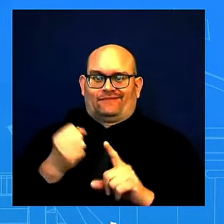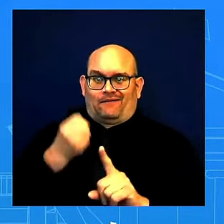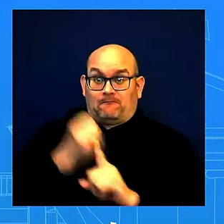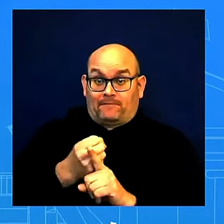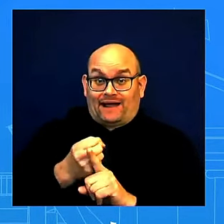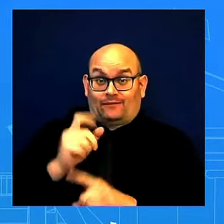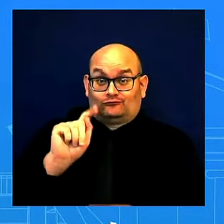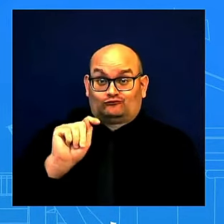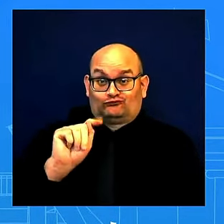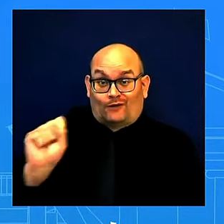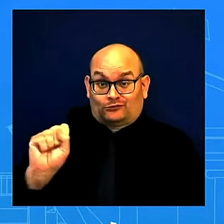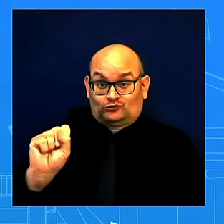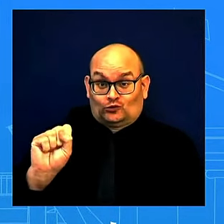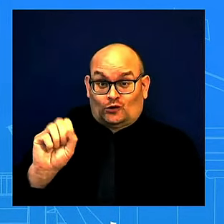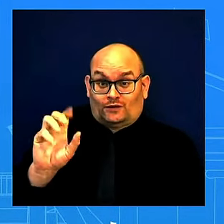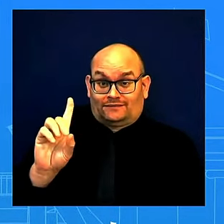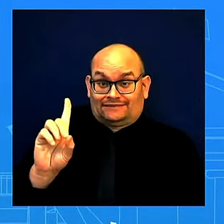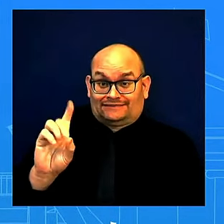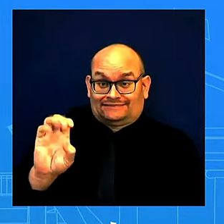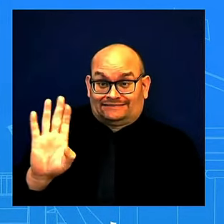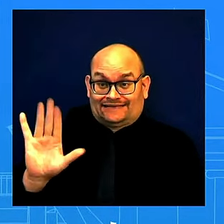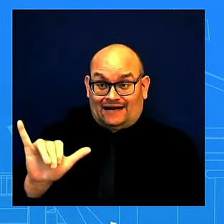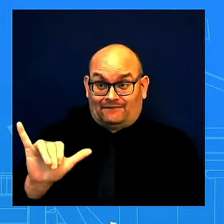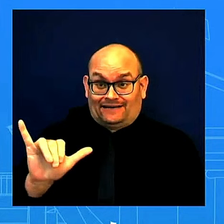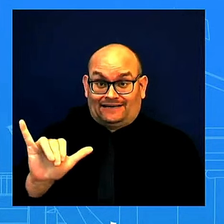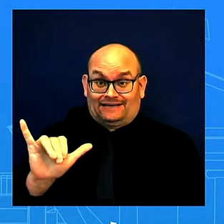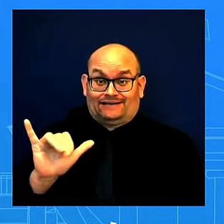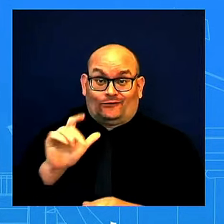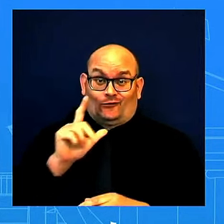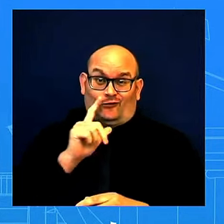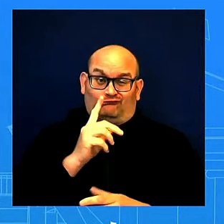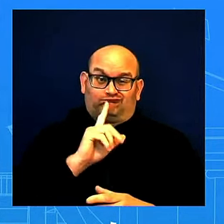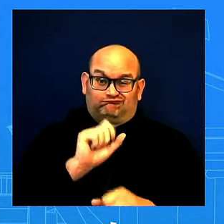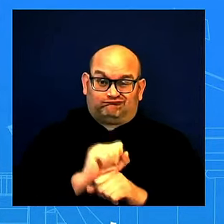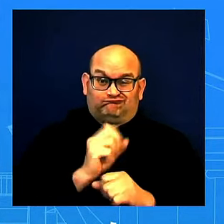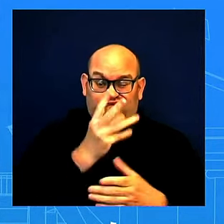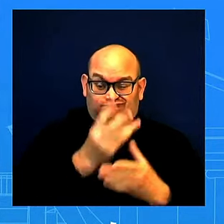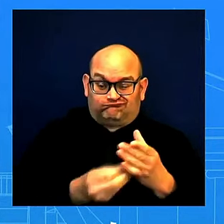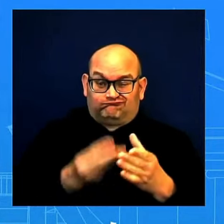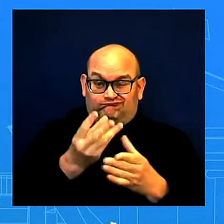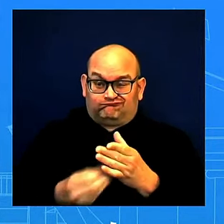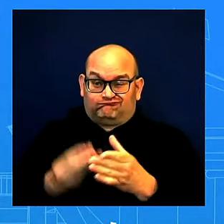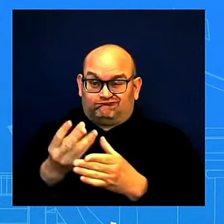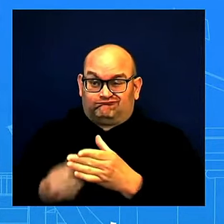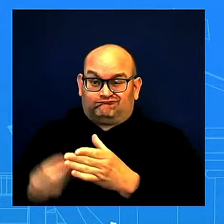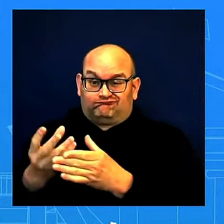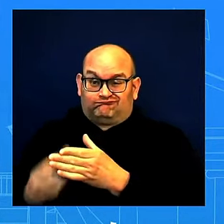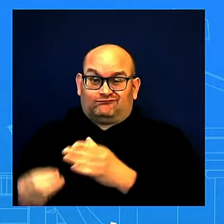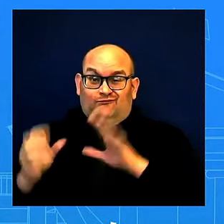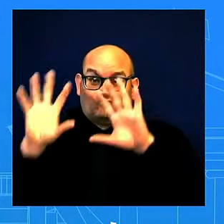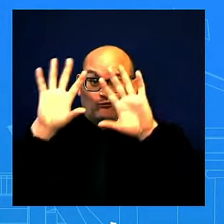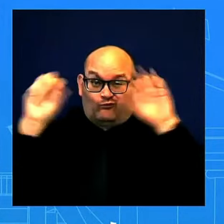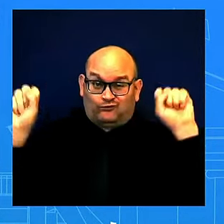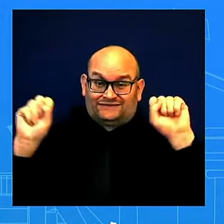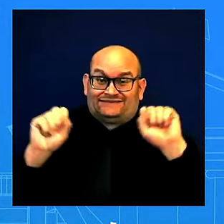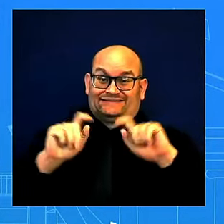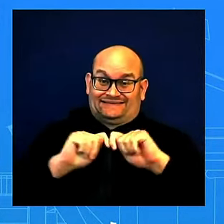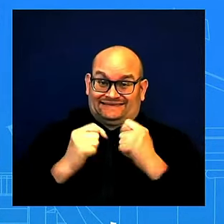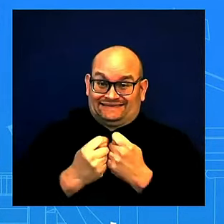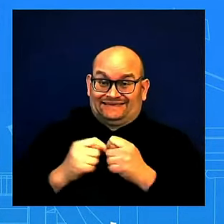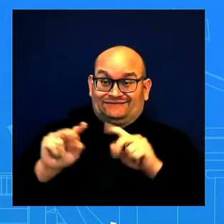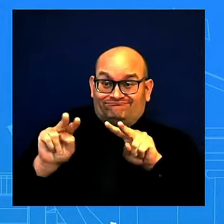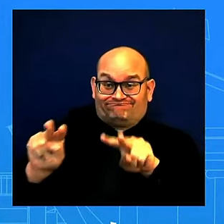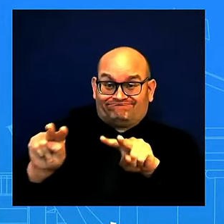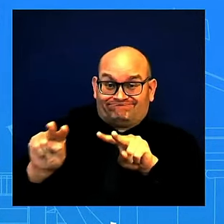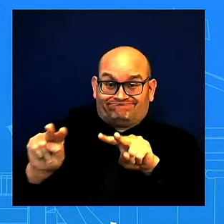including those who have tragically lost their lives. The President and his team continue to monitor the storm, and yesterday the President approved an